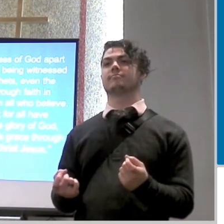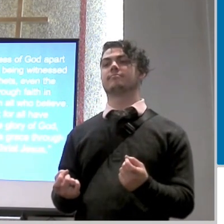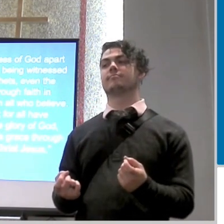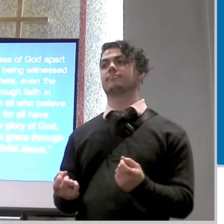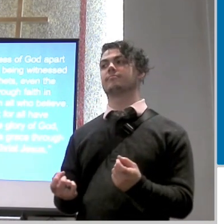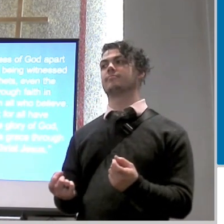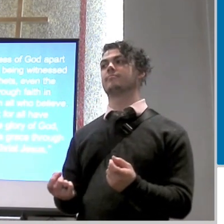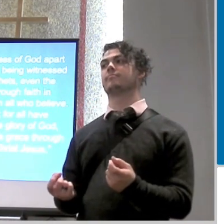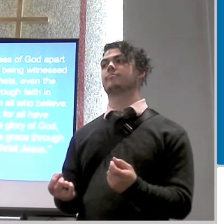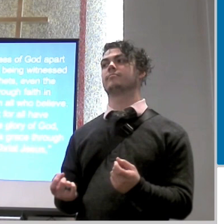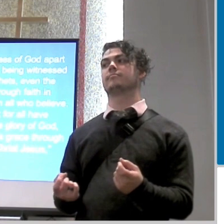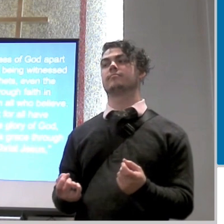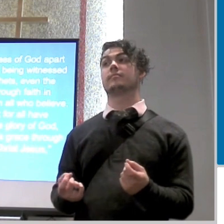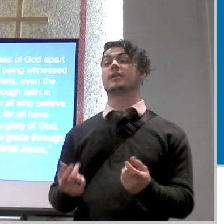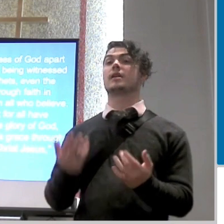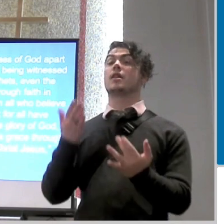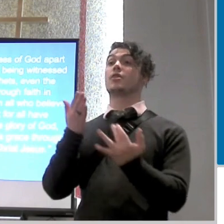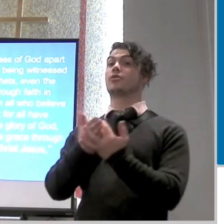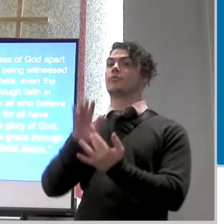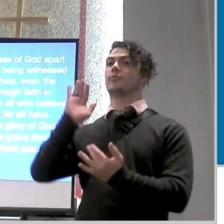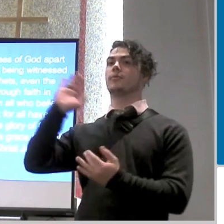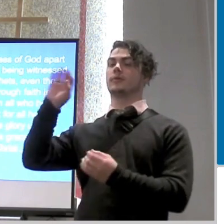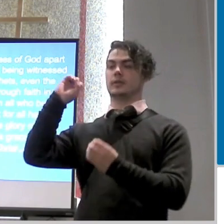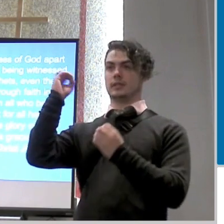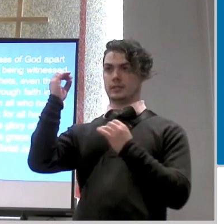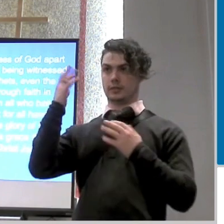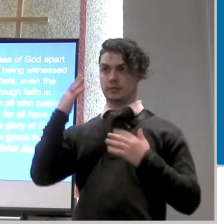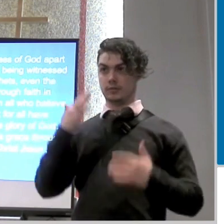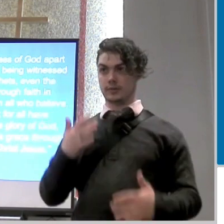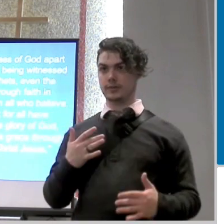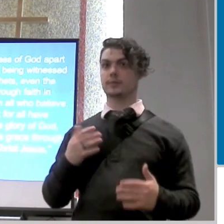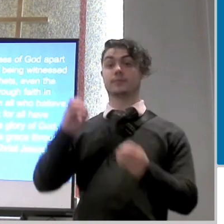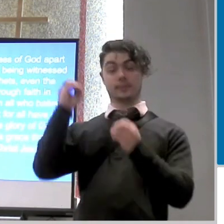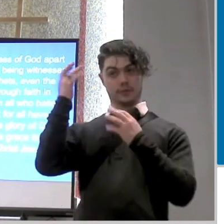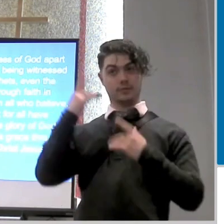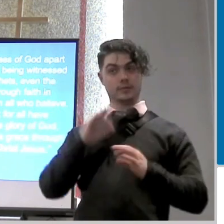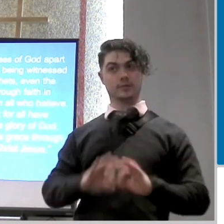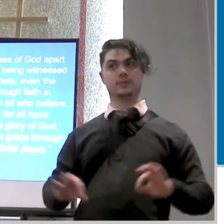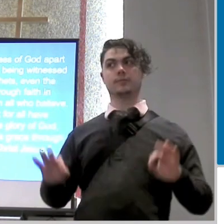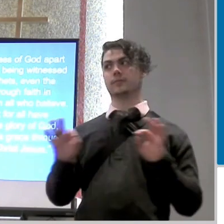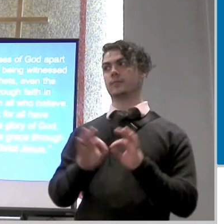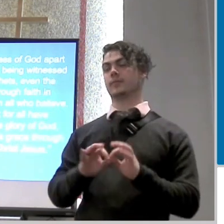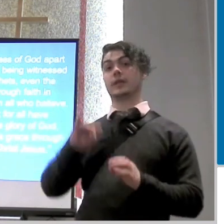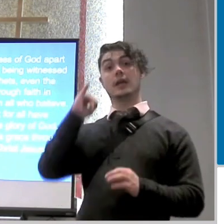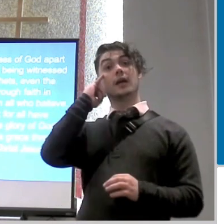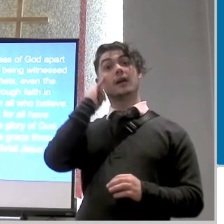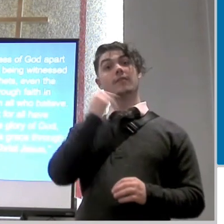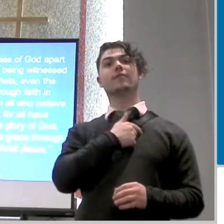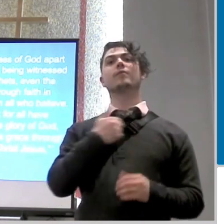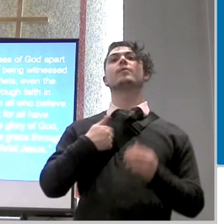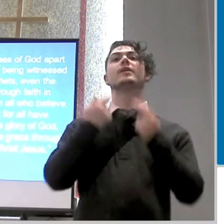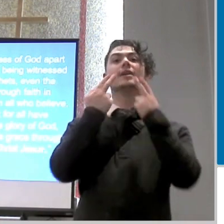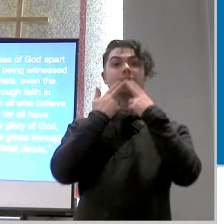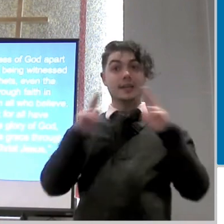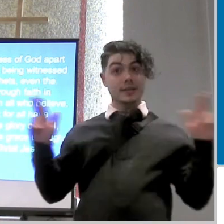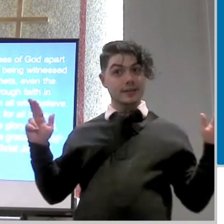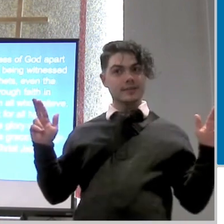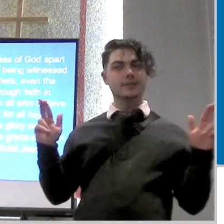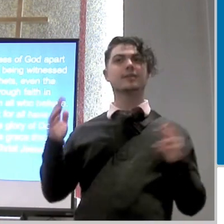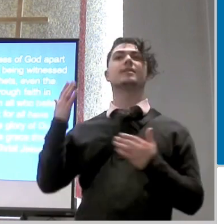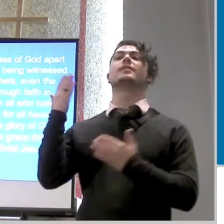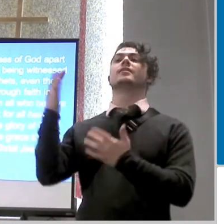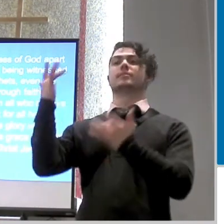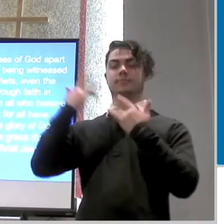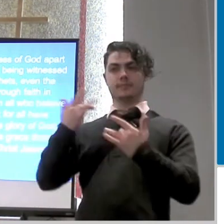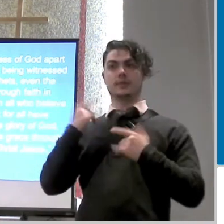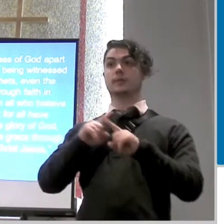he says that it is through his grace now grace is important it would have been interesting if he said by his mercy he doesn't say by his mercy